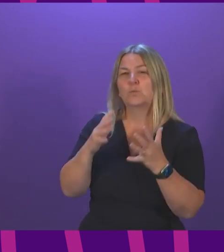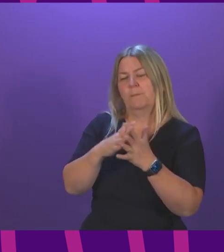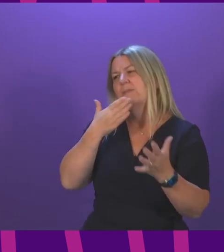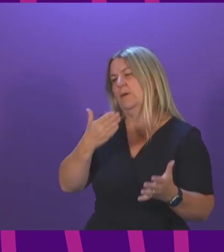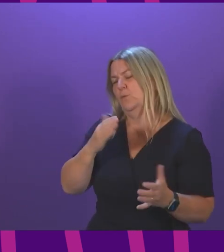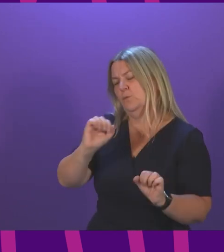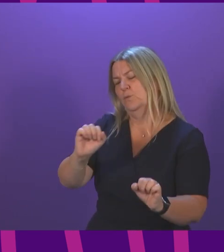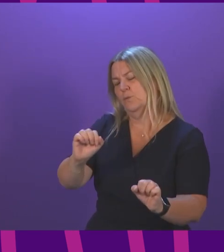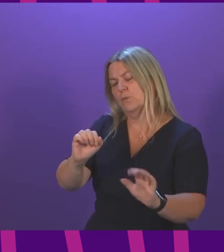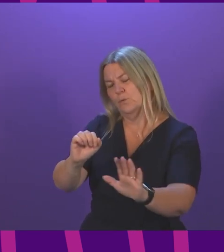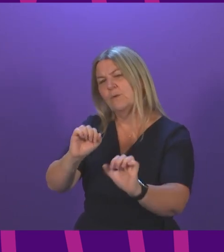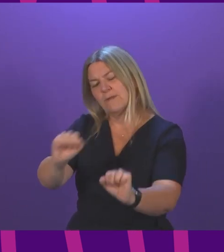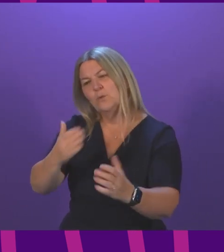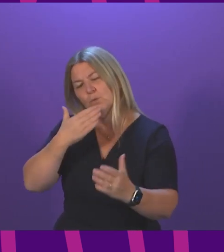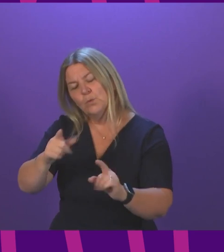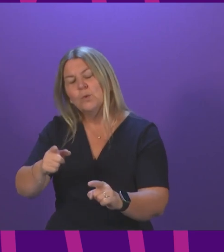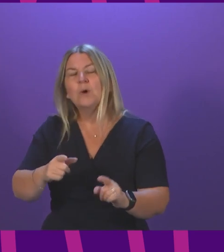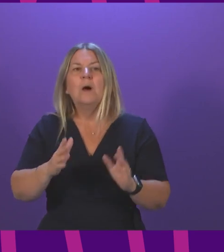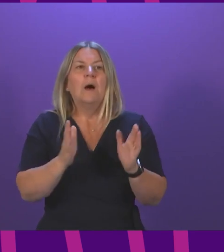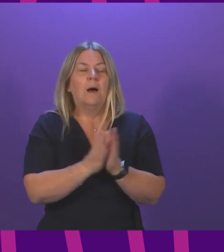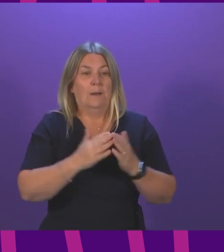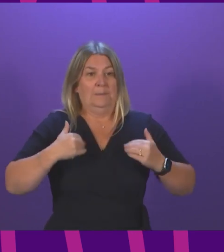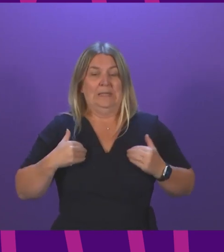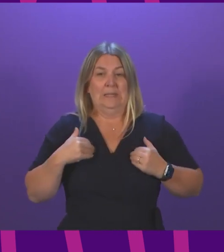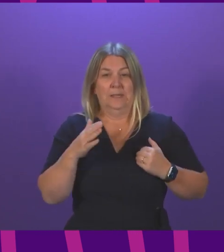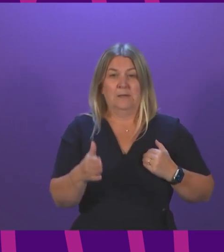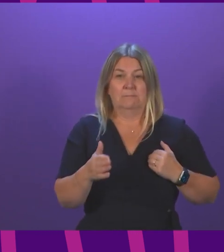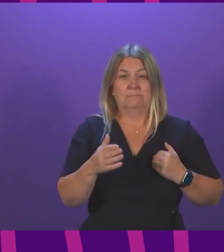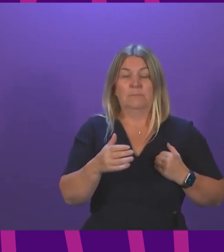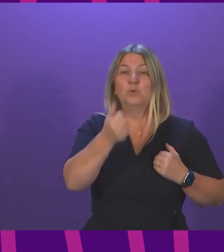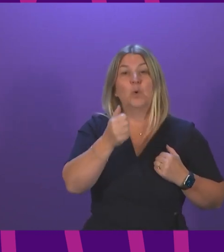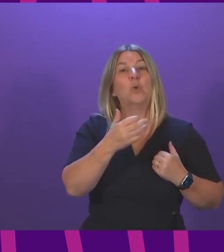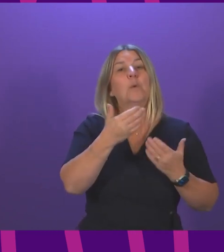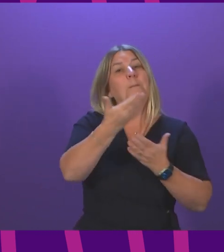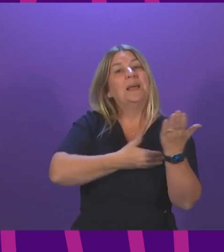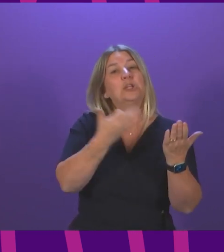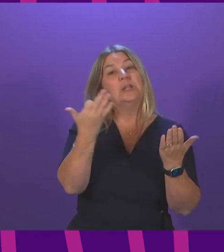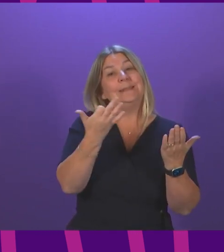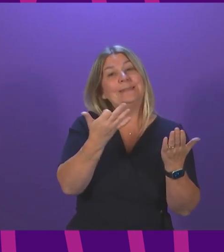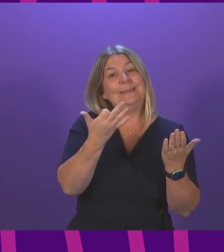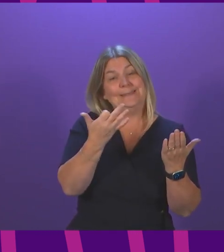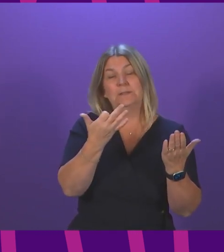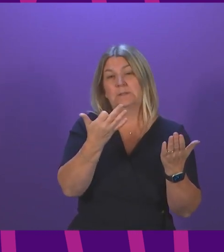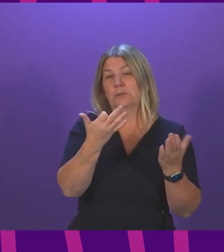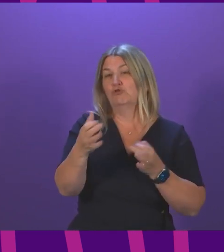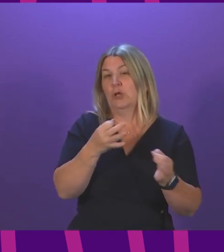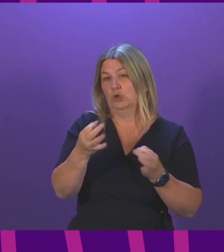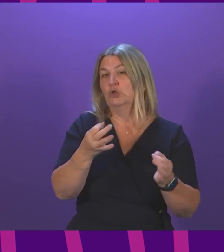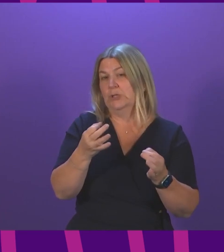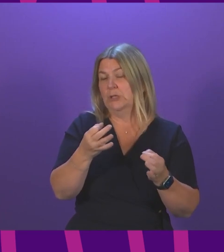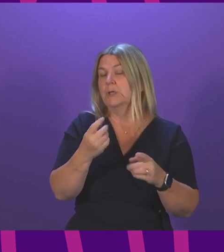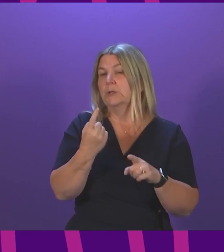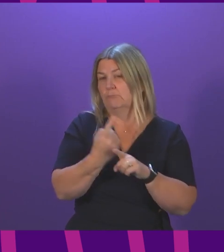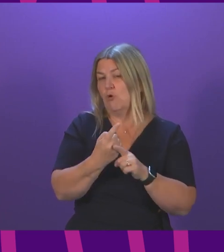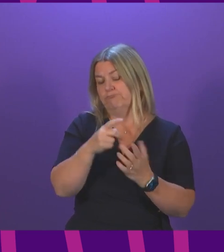important one. So she will know that the information on page 19 of the strategy deals with workforce. It gives